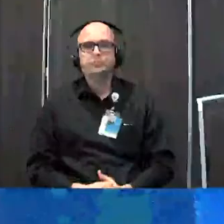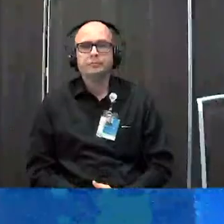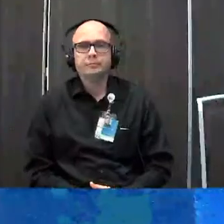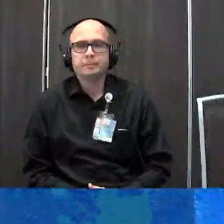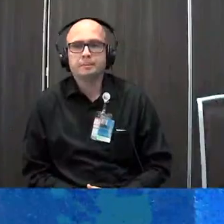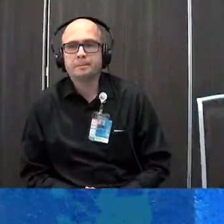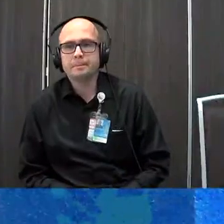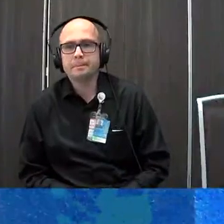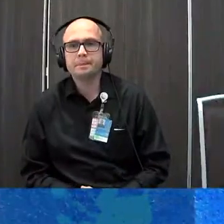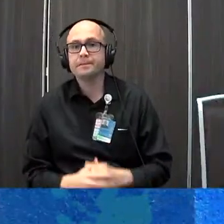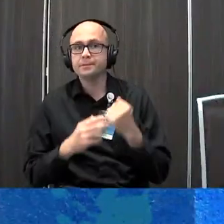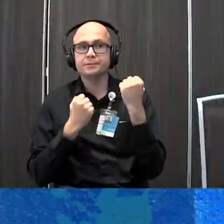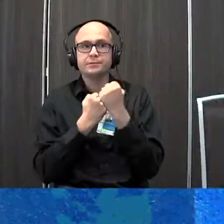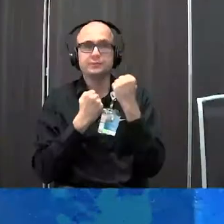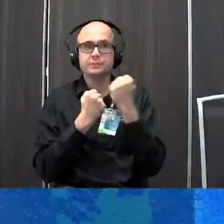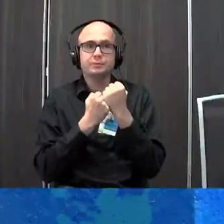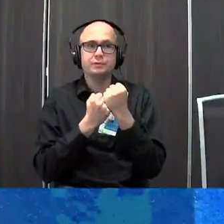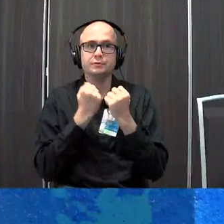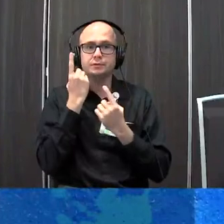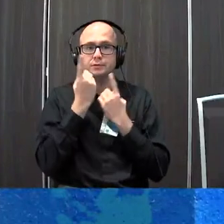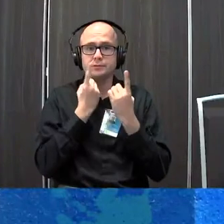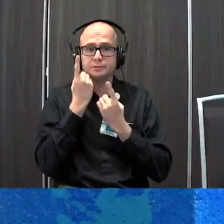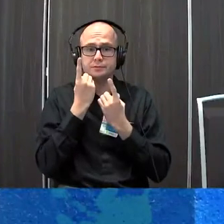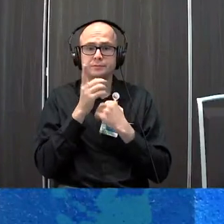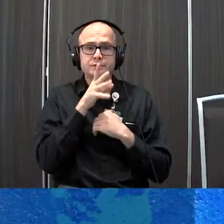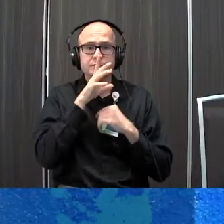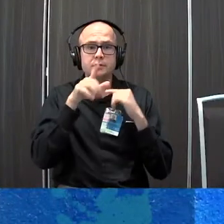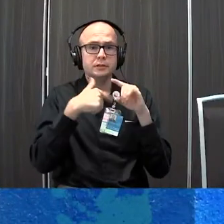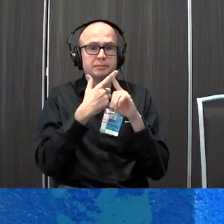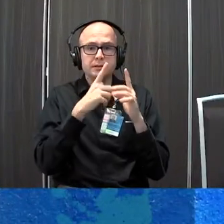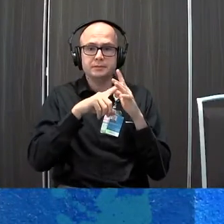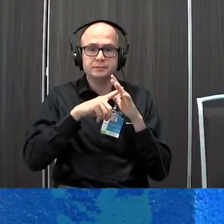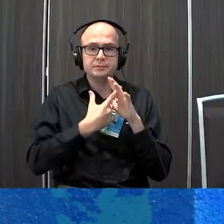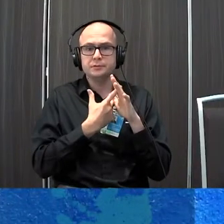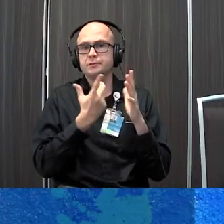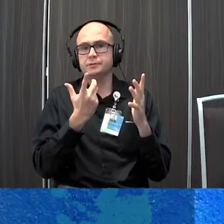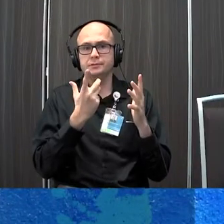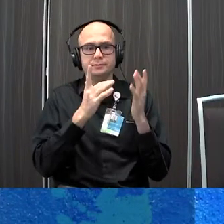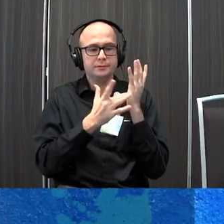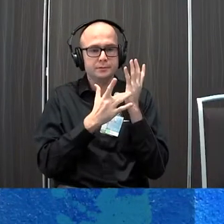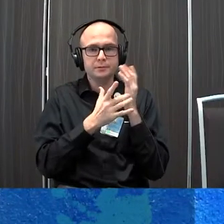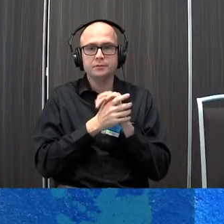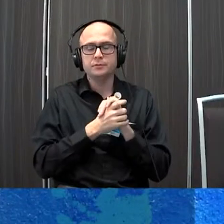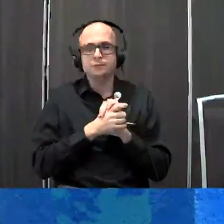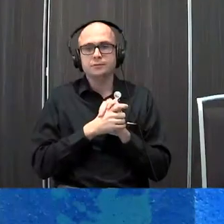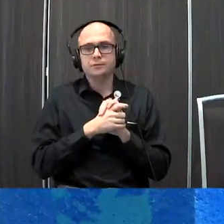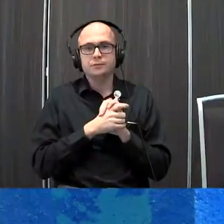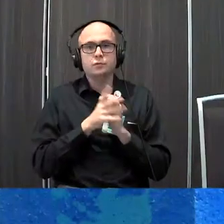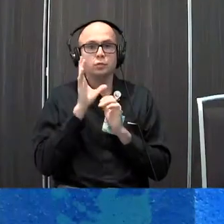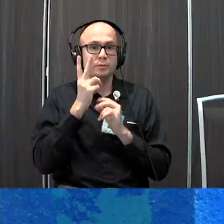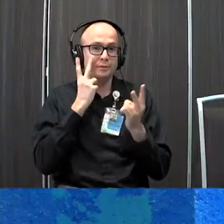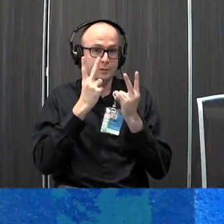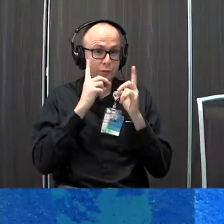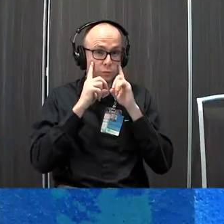so some supports to consider when we talk about implementing this type of technology would definitely be visual